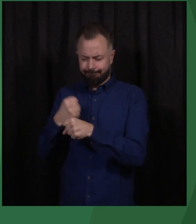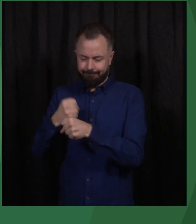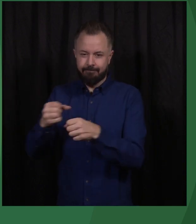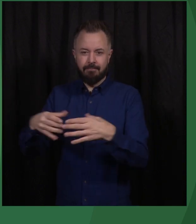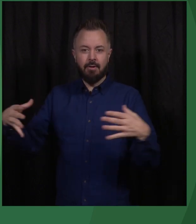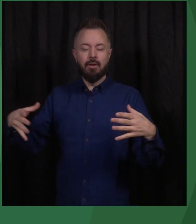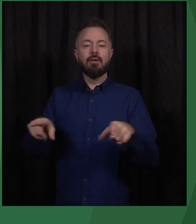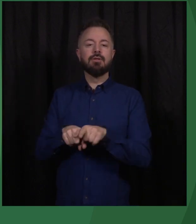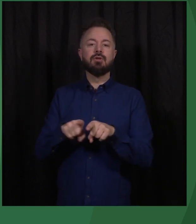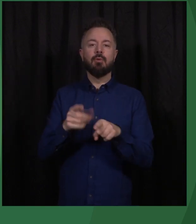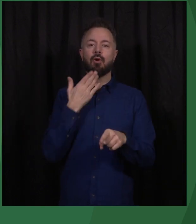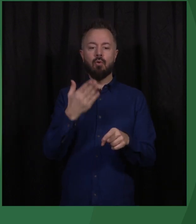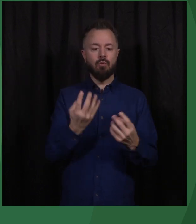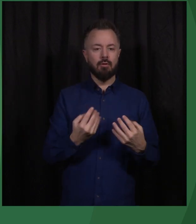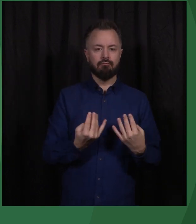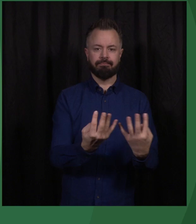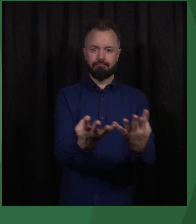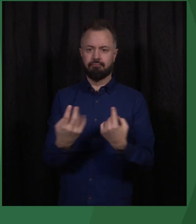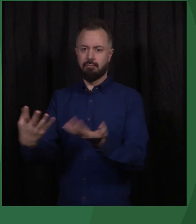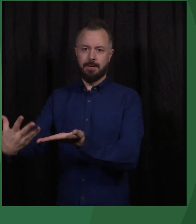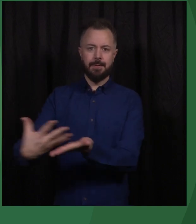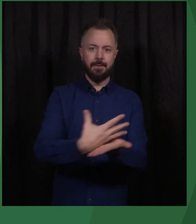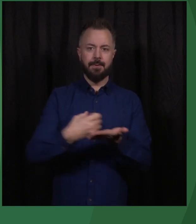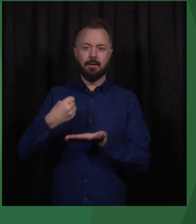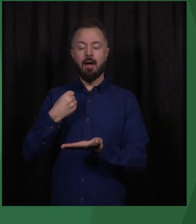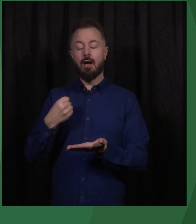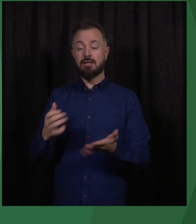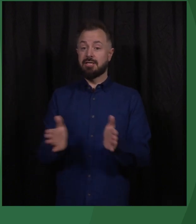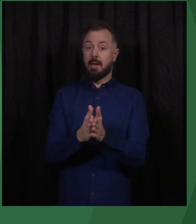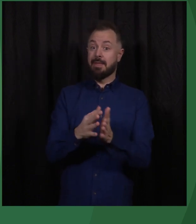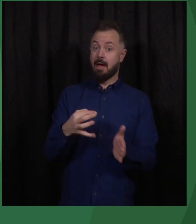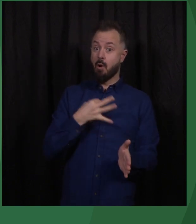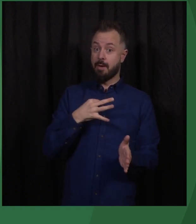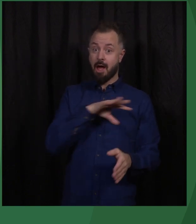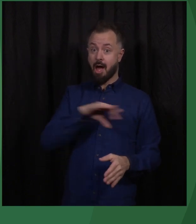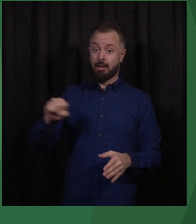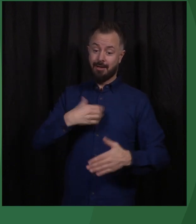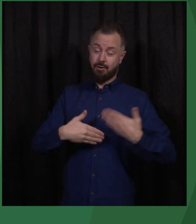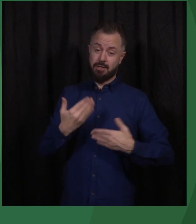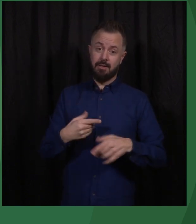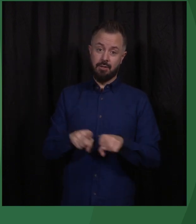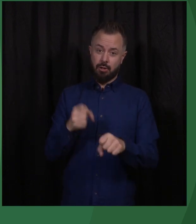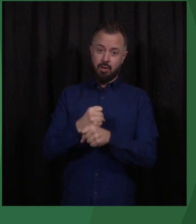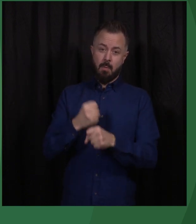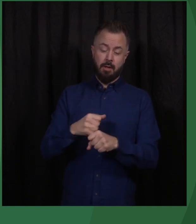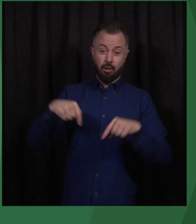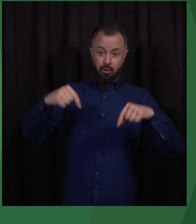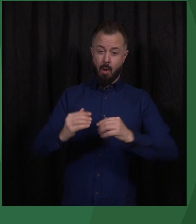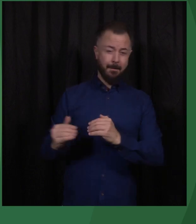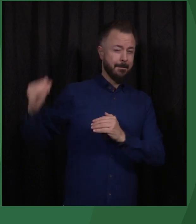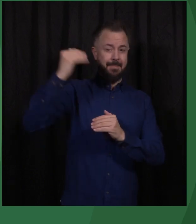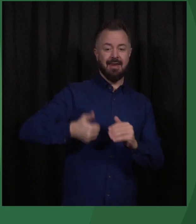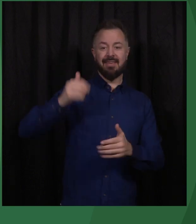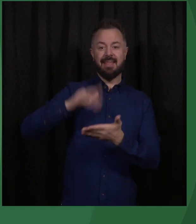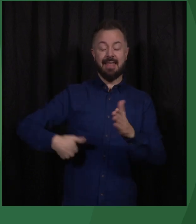Together, I hope, we can all continue that work. It's really more important than ever before.